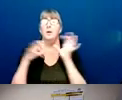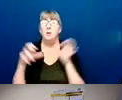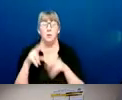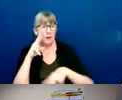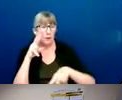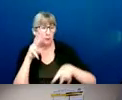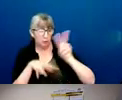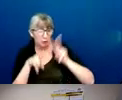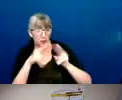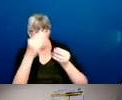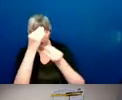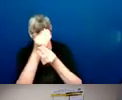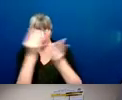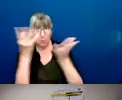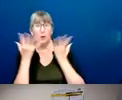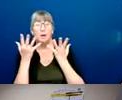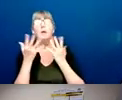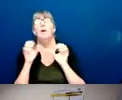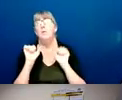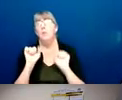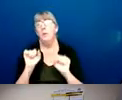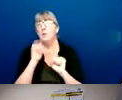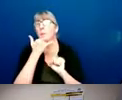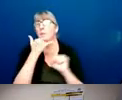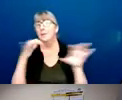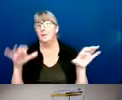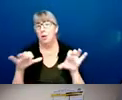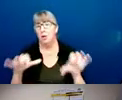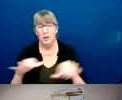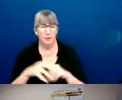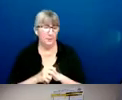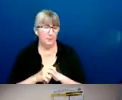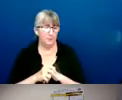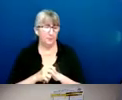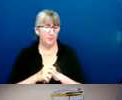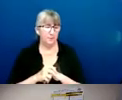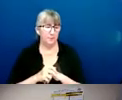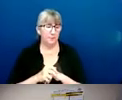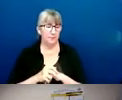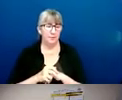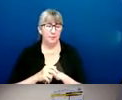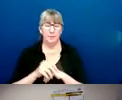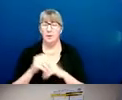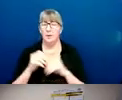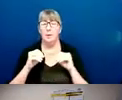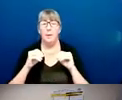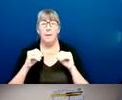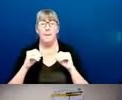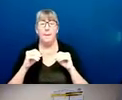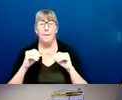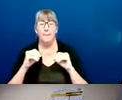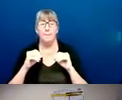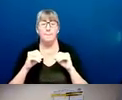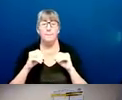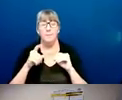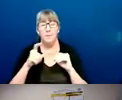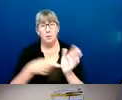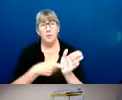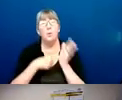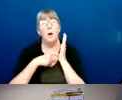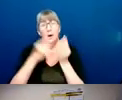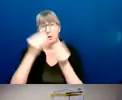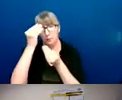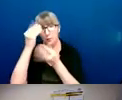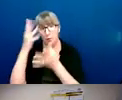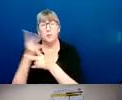are made aware of possible misconduct. Non-supervisory CPD members are required to notify a supervisor. We